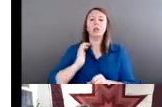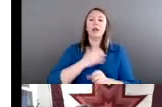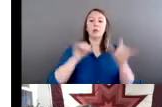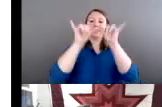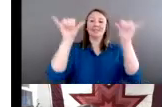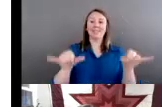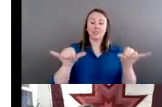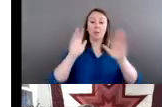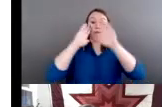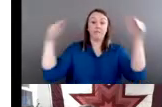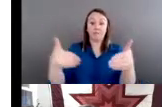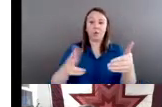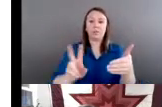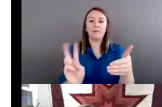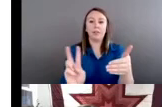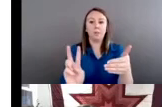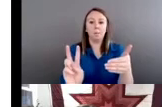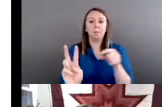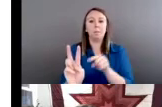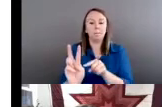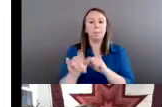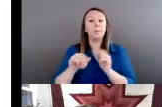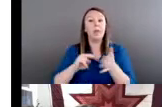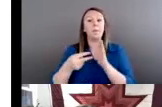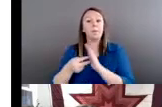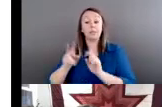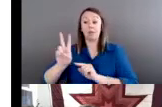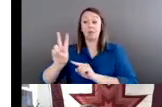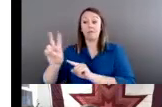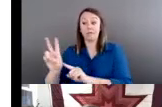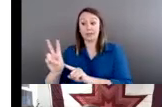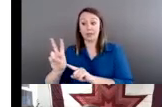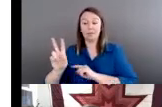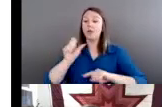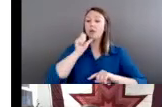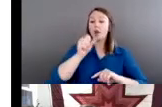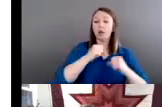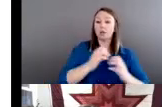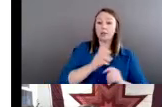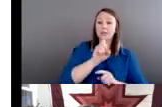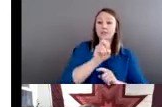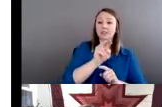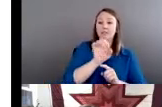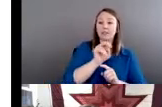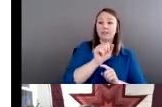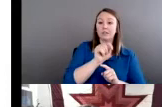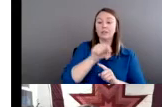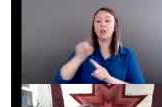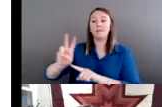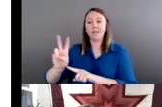So that means that the victim, rather than the defendant, is really the question in a legal